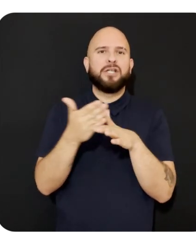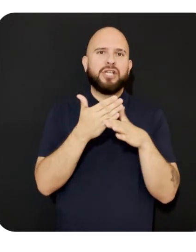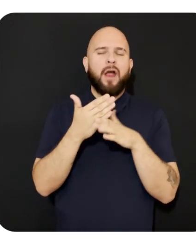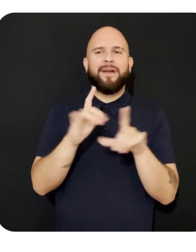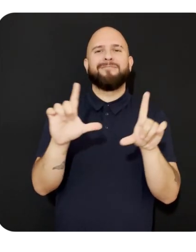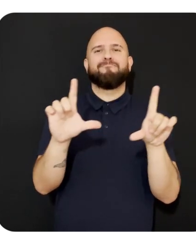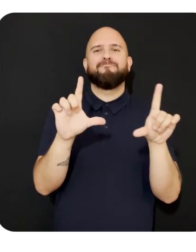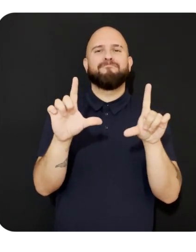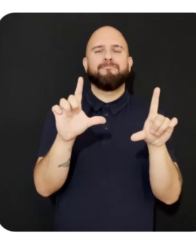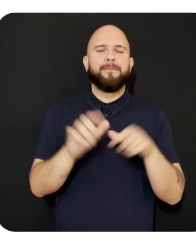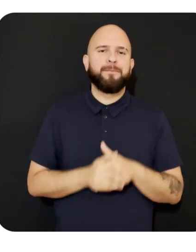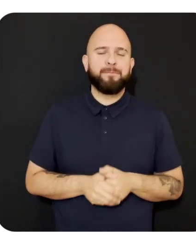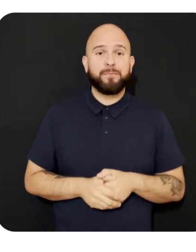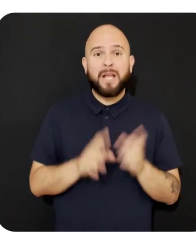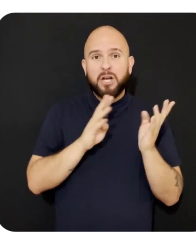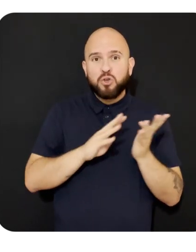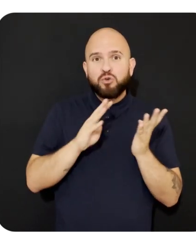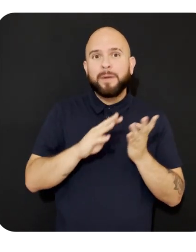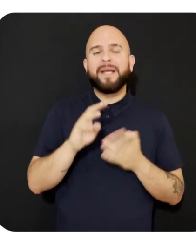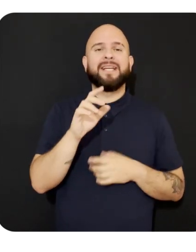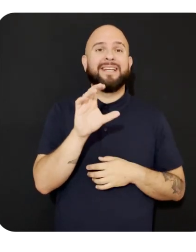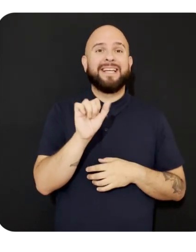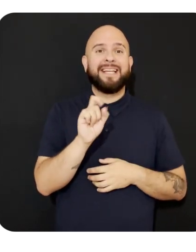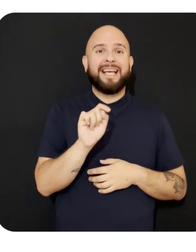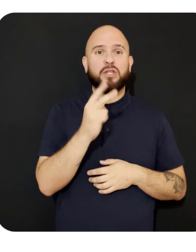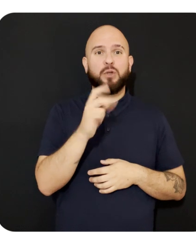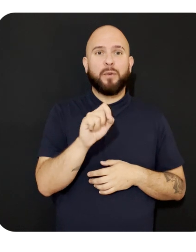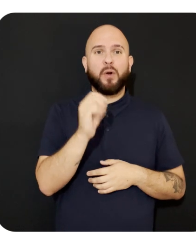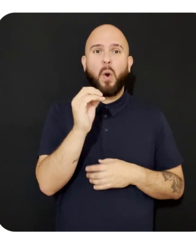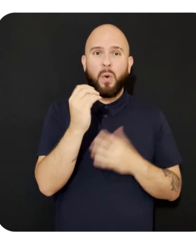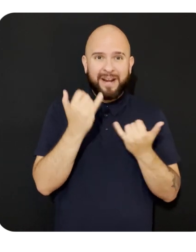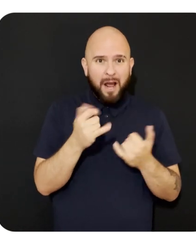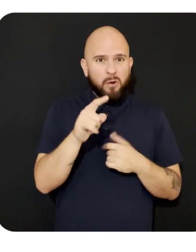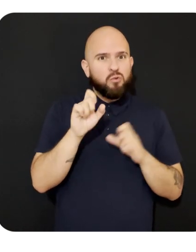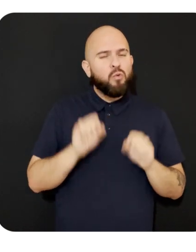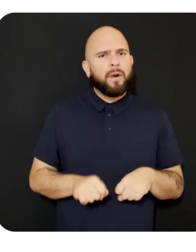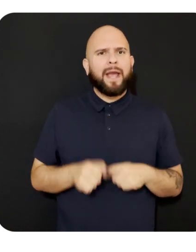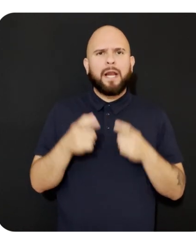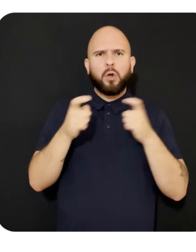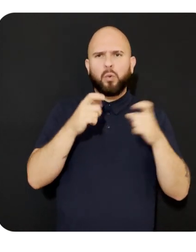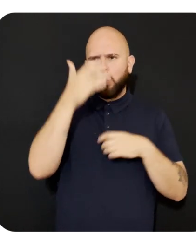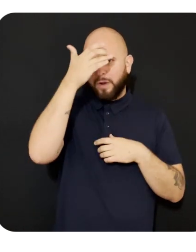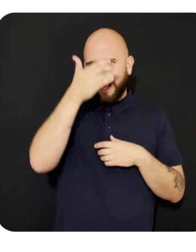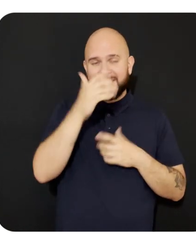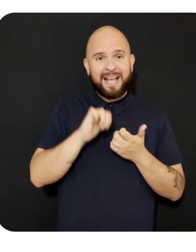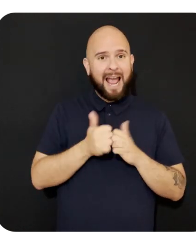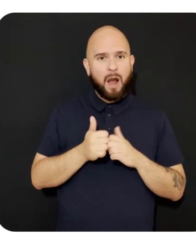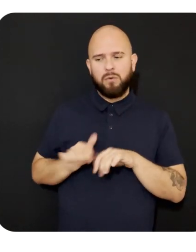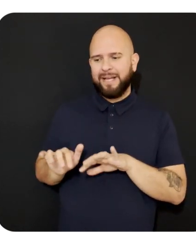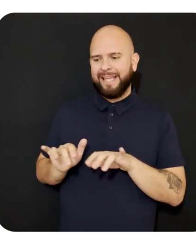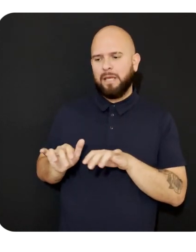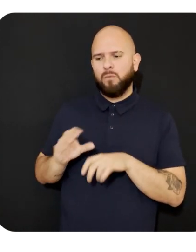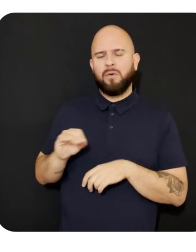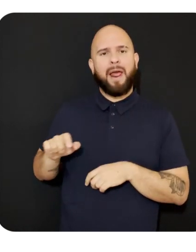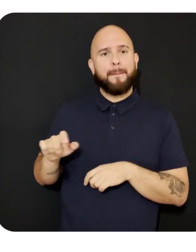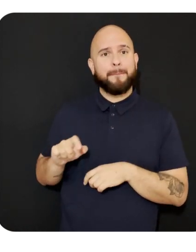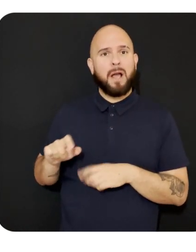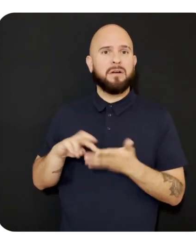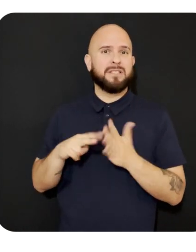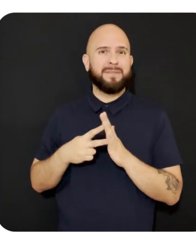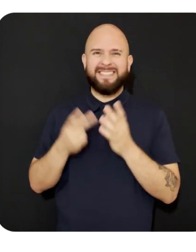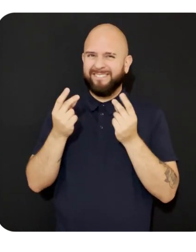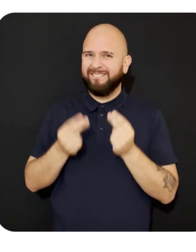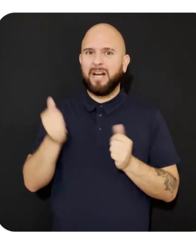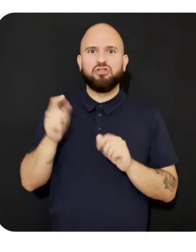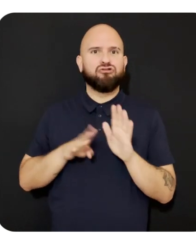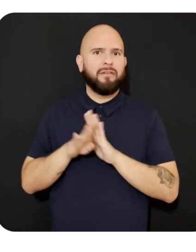addition to streaming, Cast 2.0 now allows you to remotely control your headset with the keyboard and mouse, enabling even faster development.